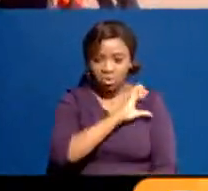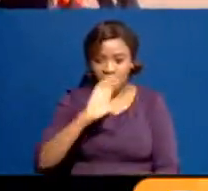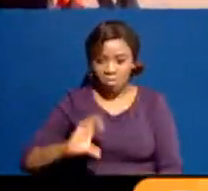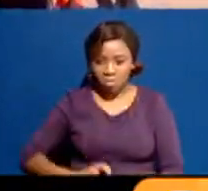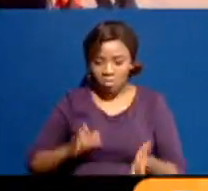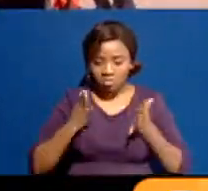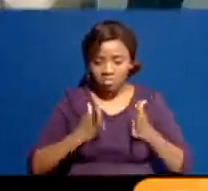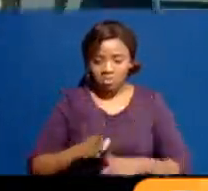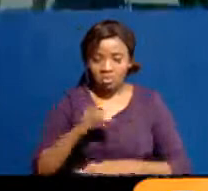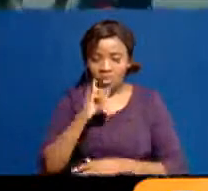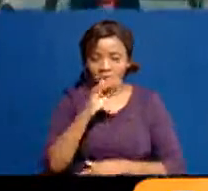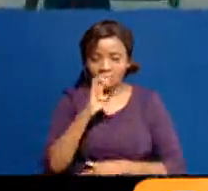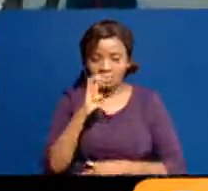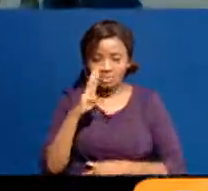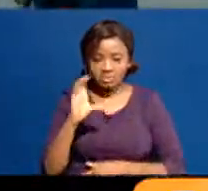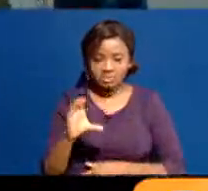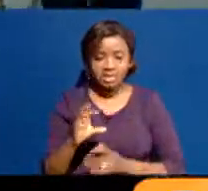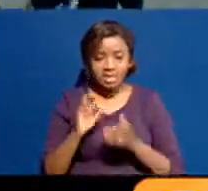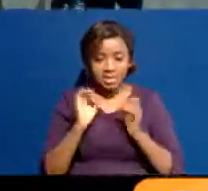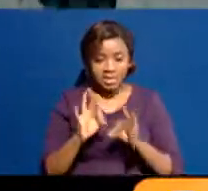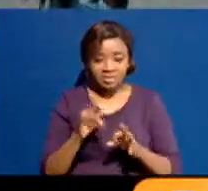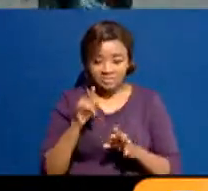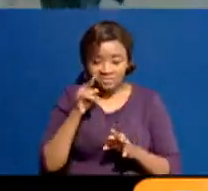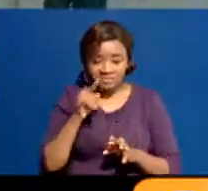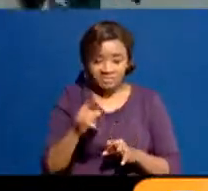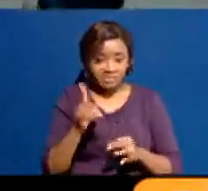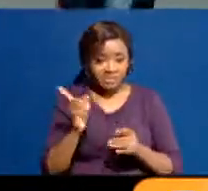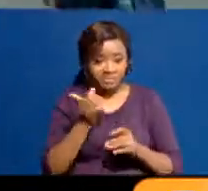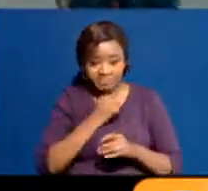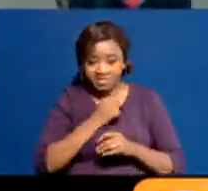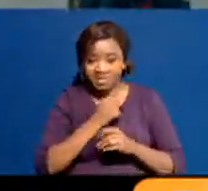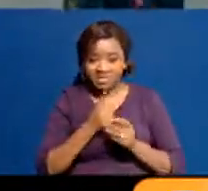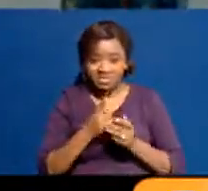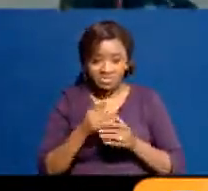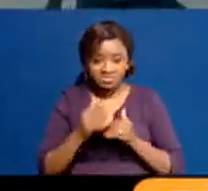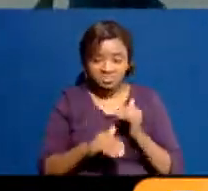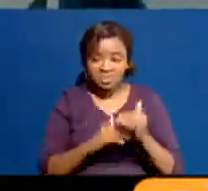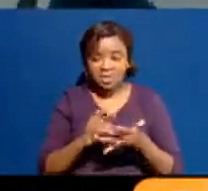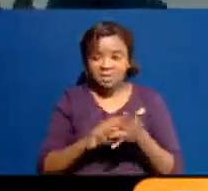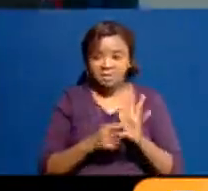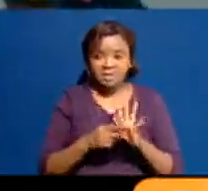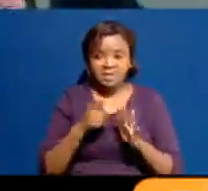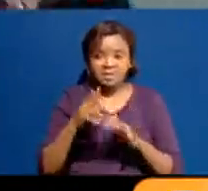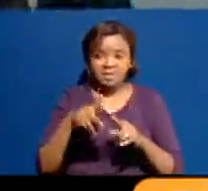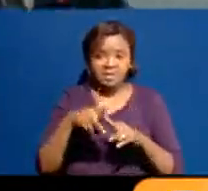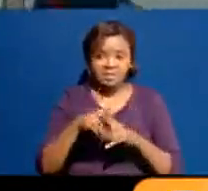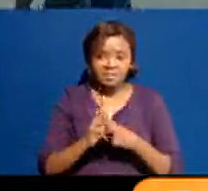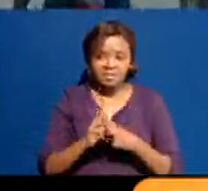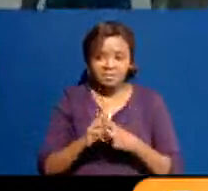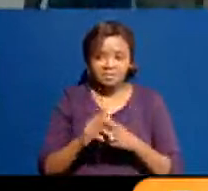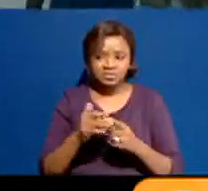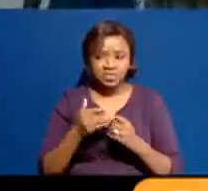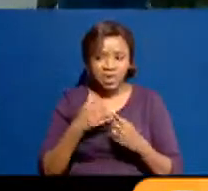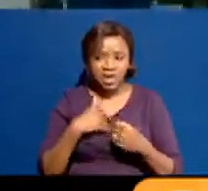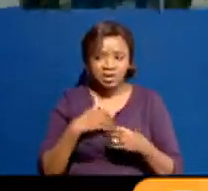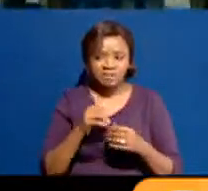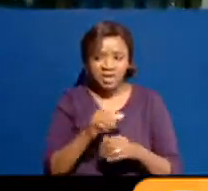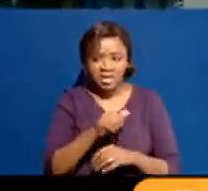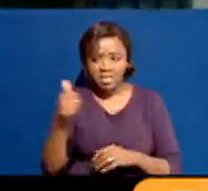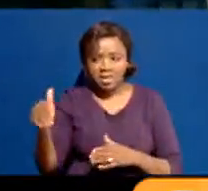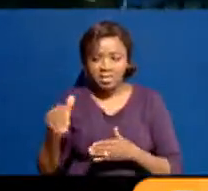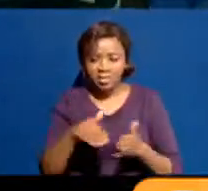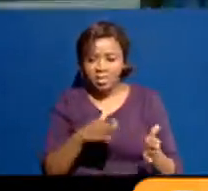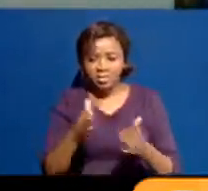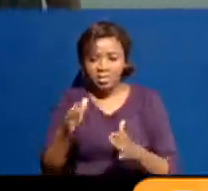awry, then that process is locked. It means that there is no way of having fair decisions coming out of